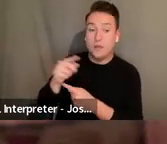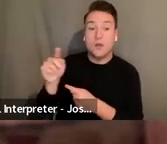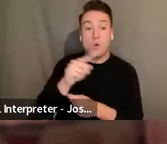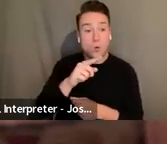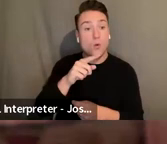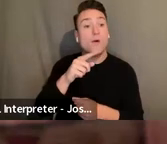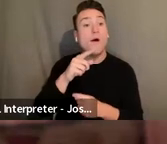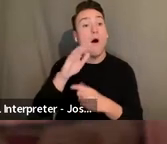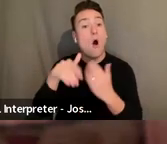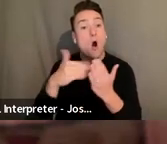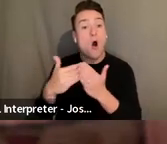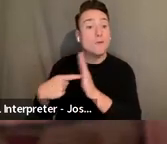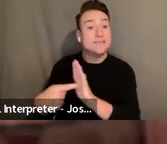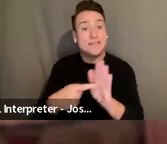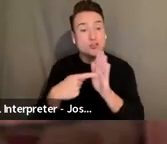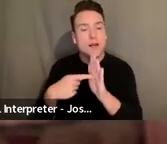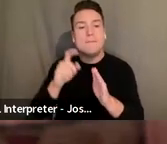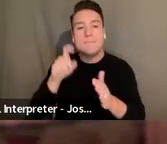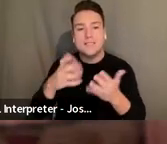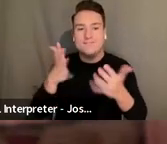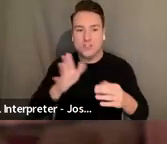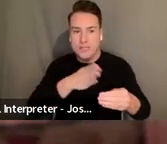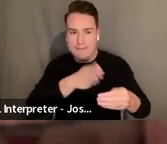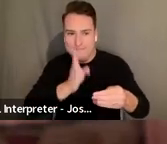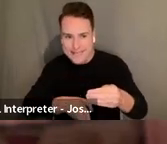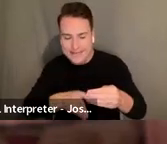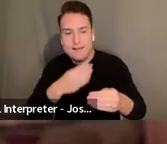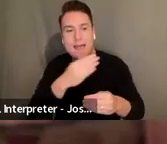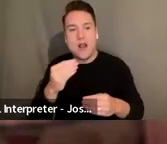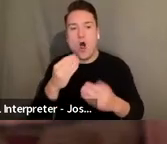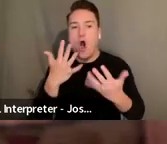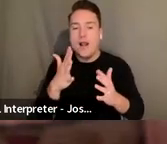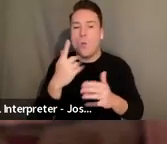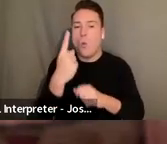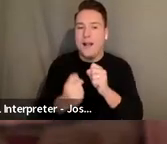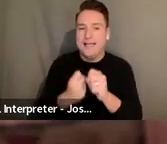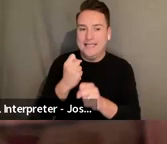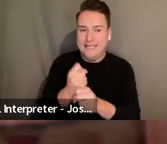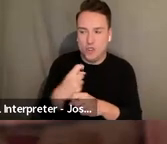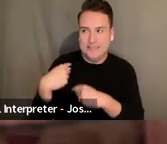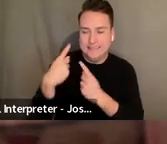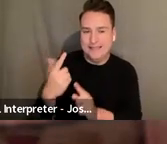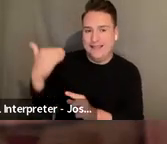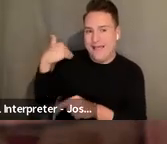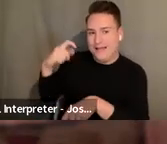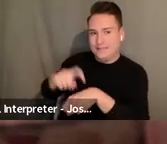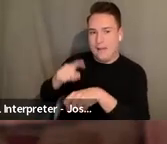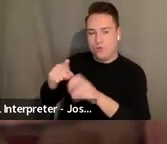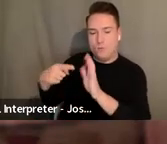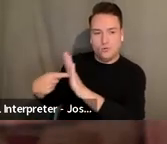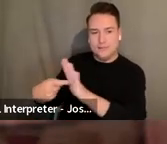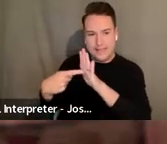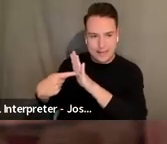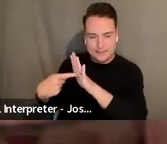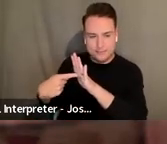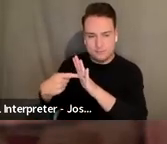presentations have to have been completed and it has to have been one year since the last NTP supported presentation. By